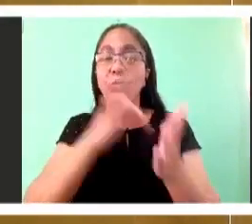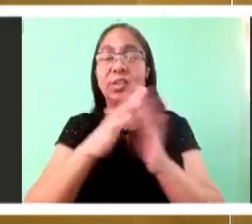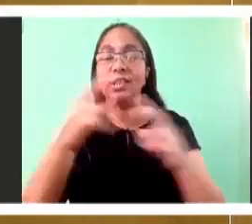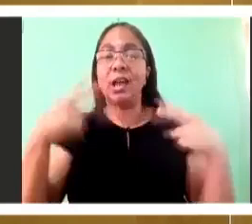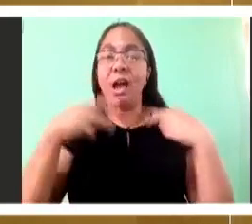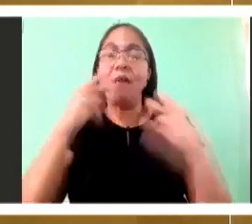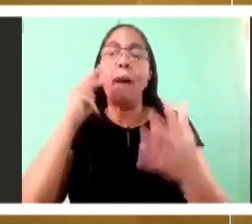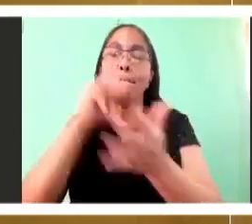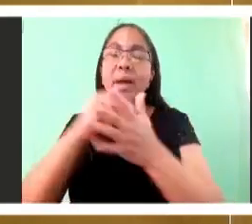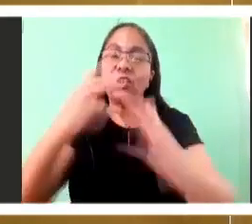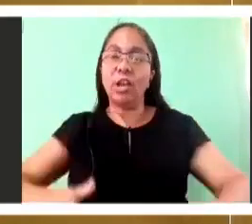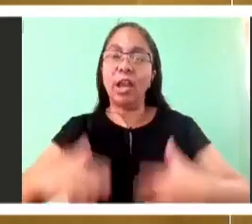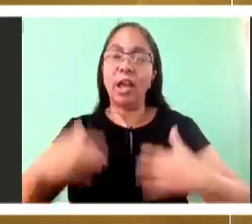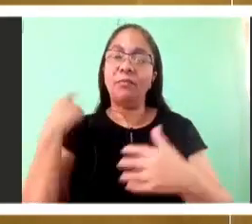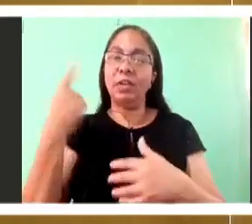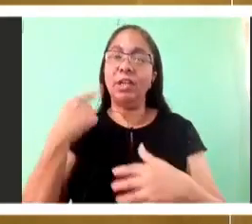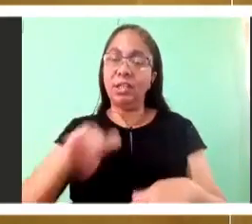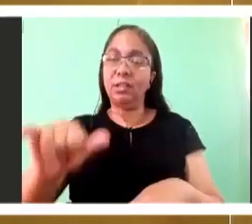Wow.